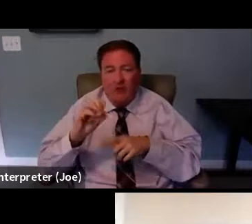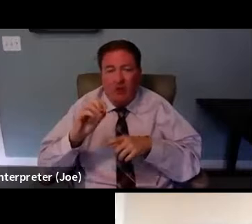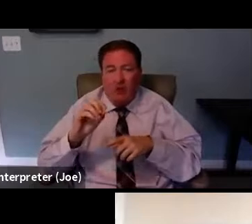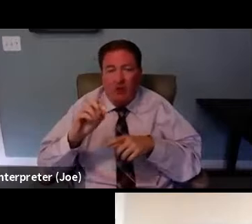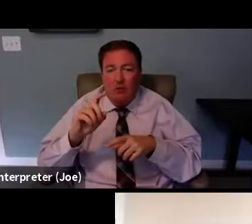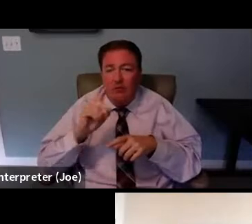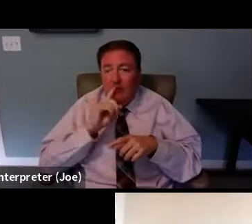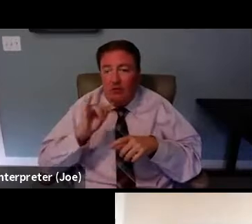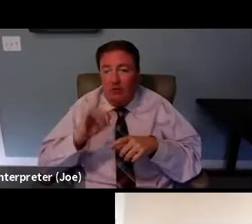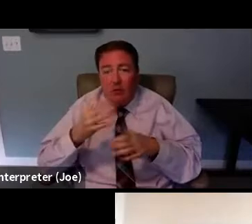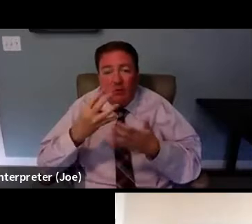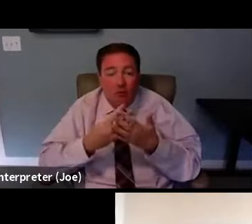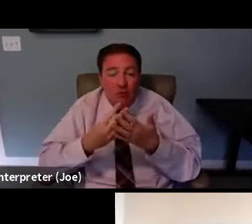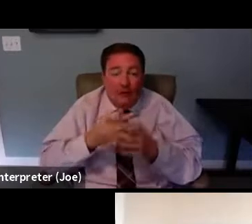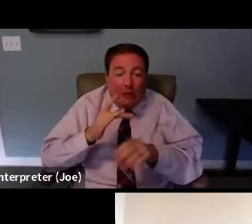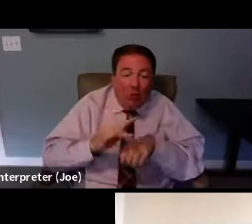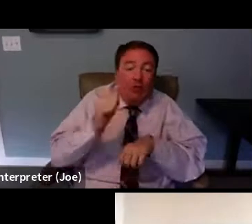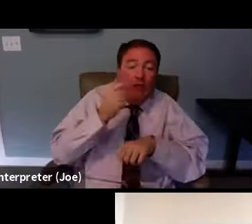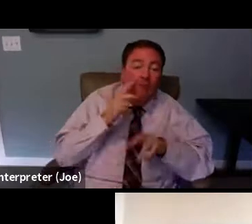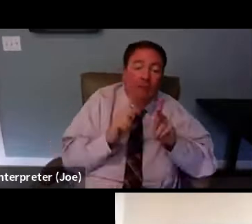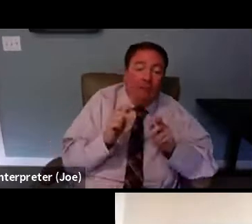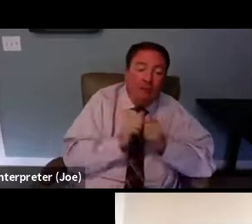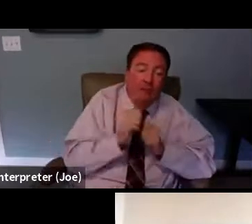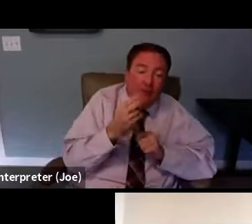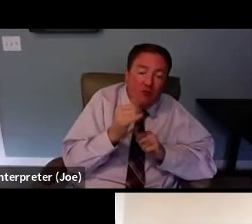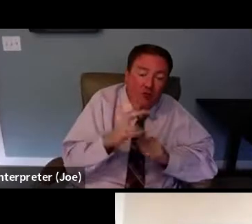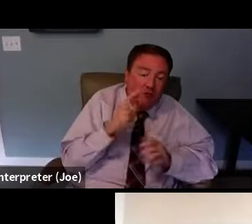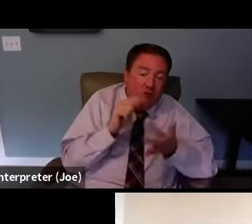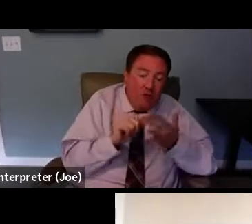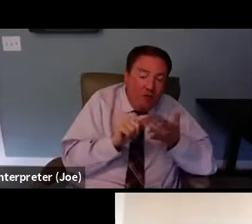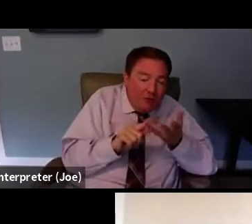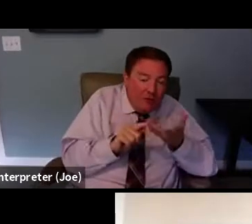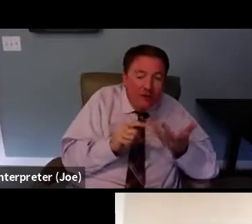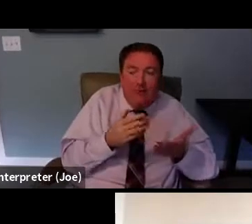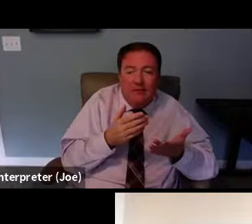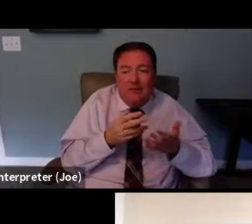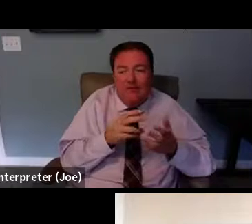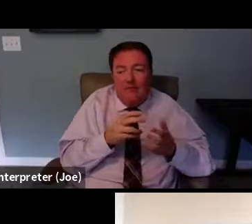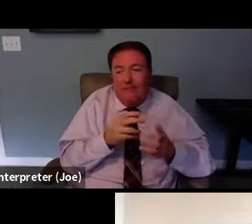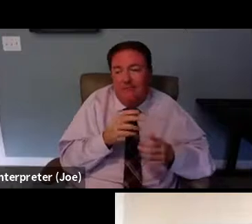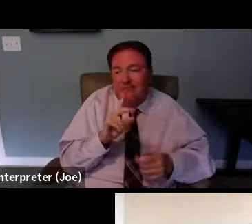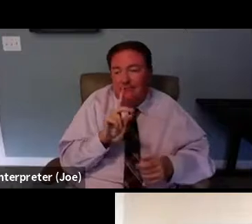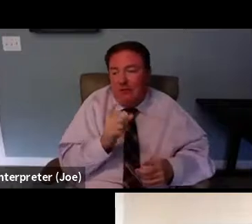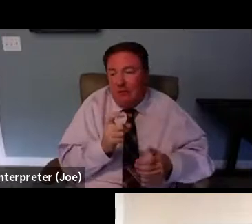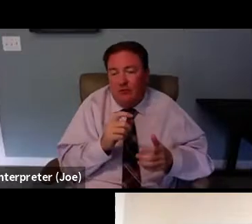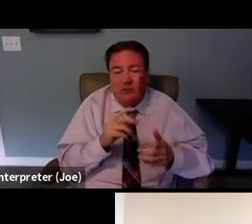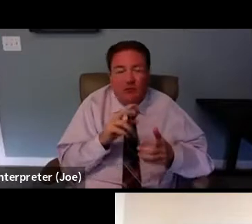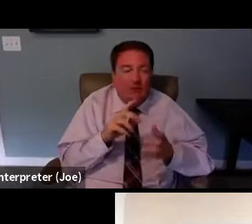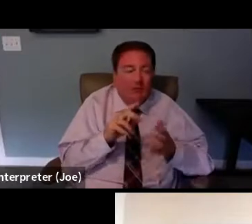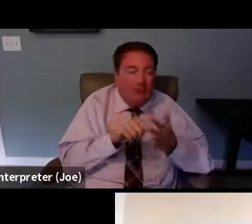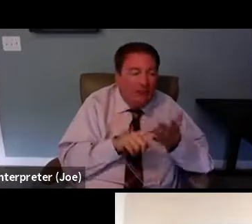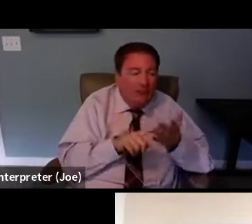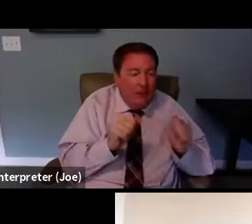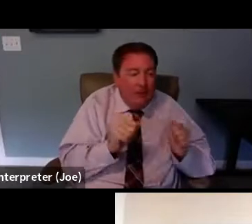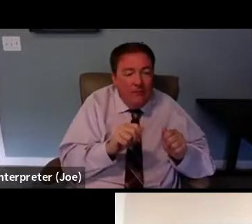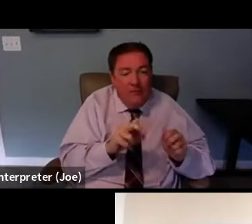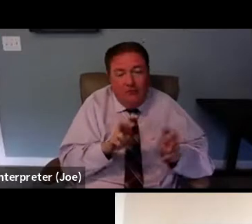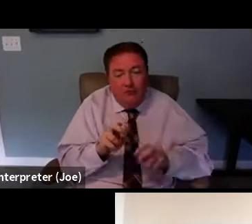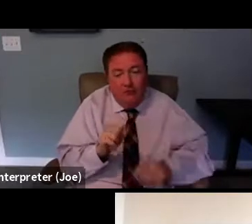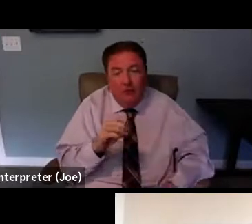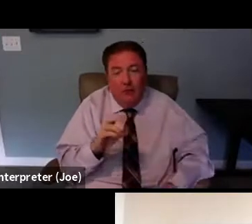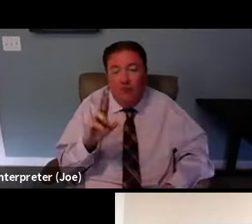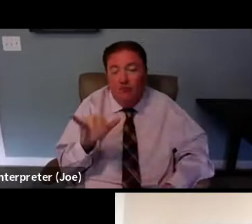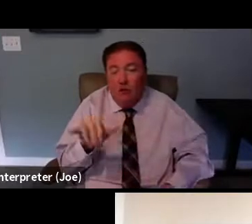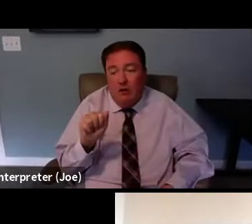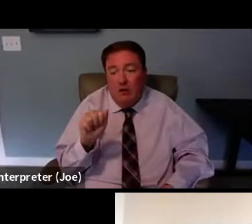early on for those that, you know, are in their 50s and may be facing comorbidities. So, so because Ryan White